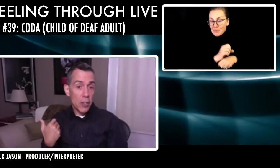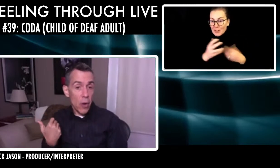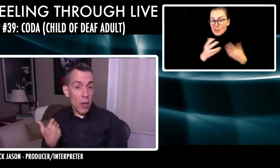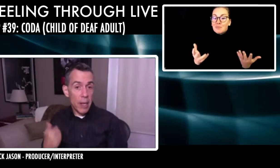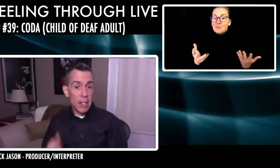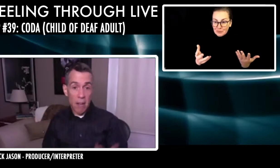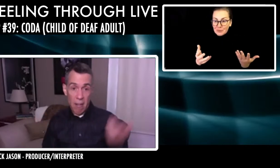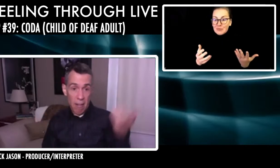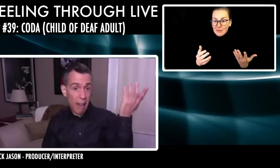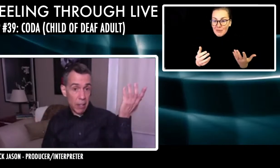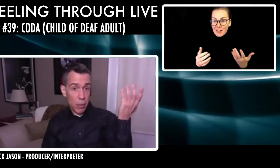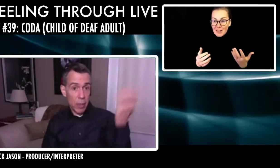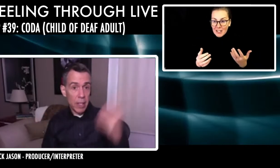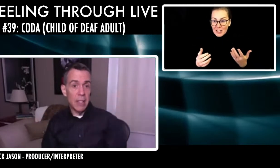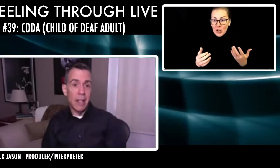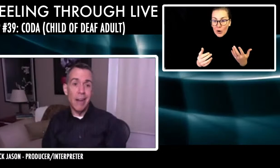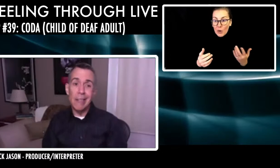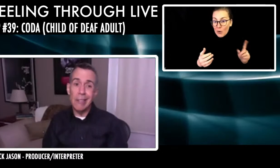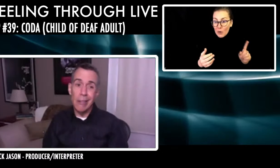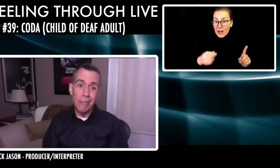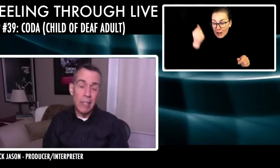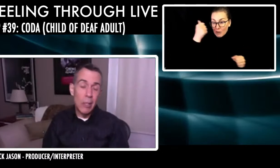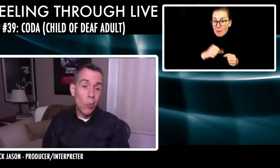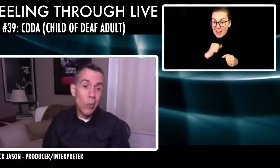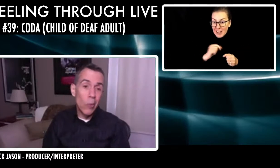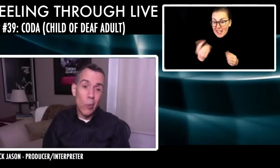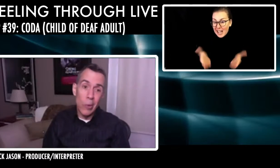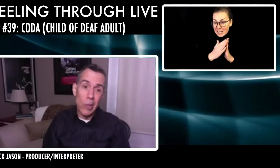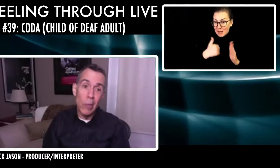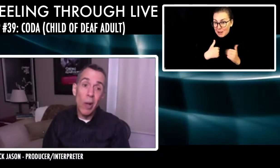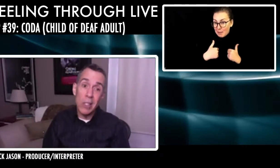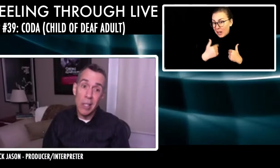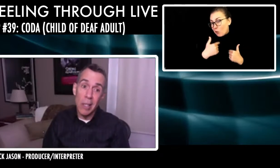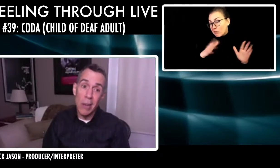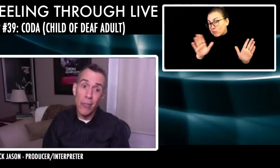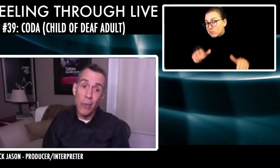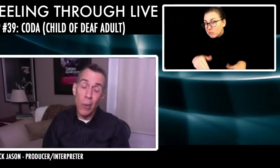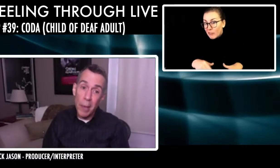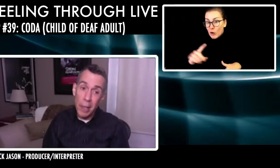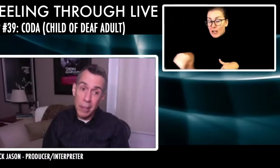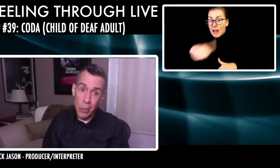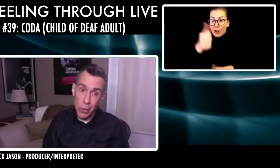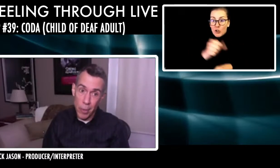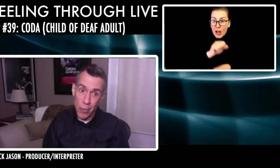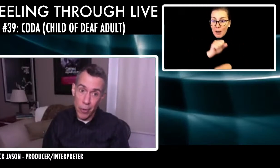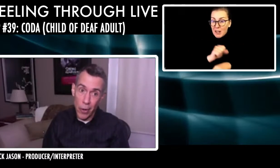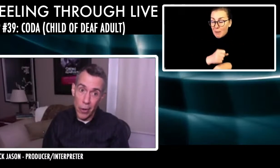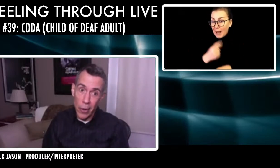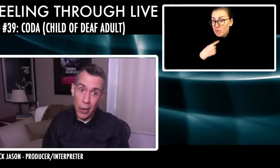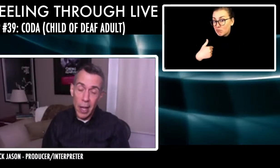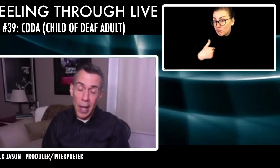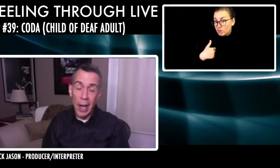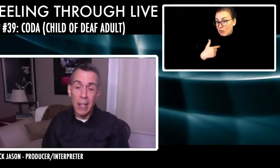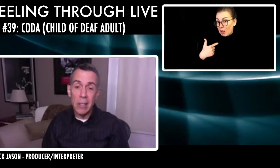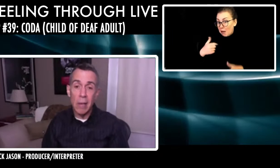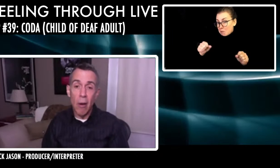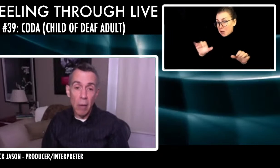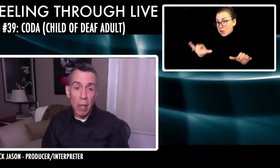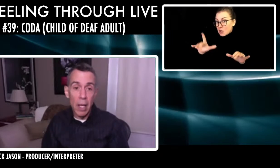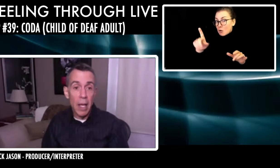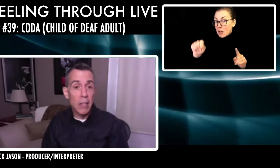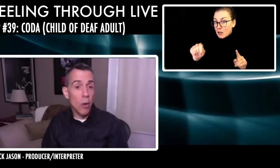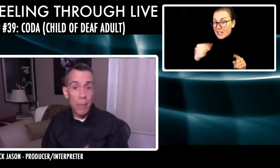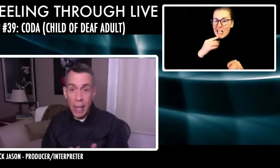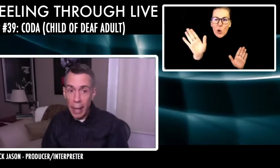Do you know anybody? I said, I can do it. And they said, Oh no, we were, he wants a woman to interpret for her. And I said,